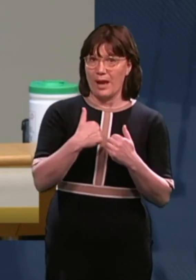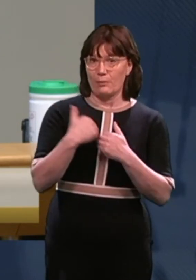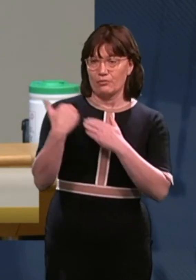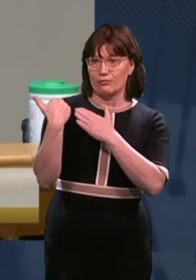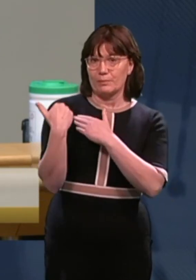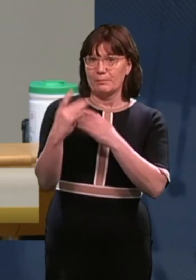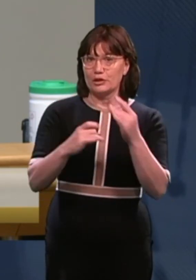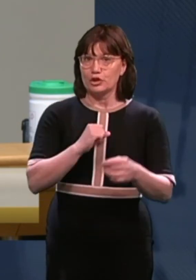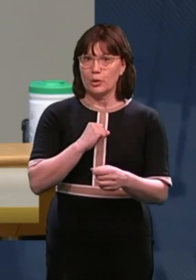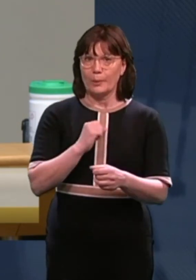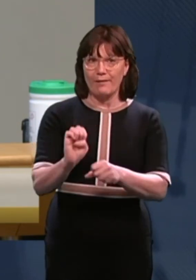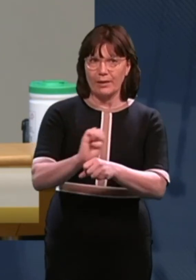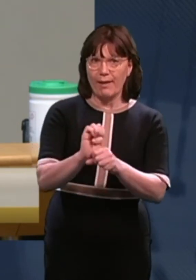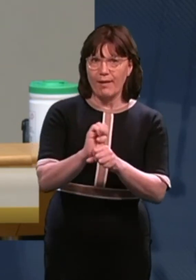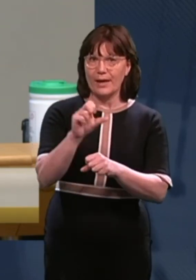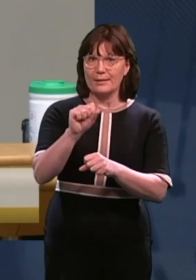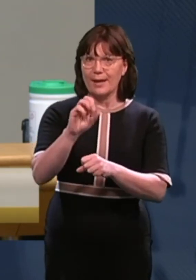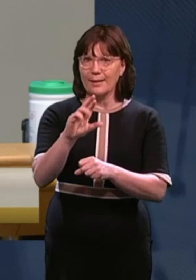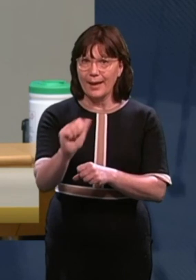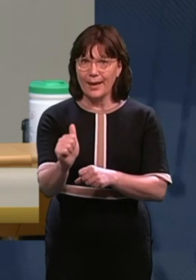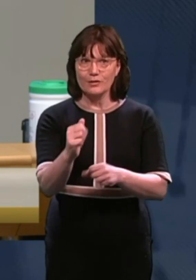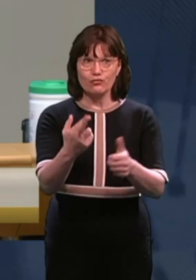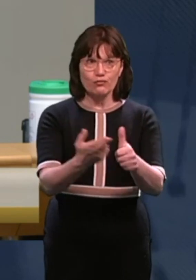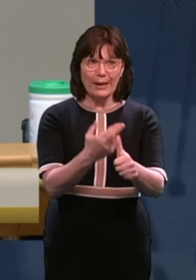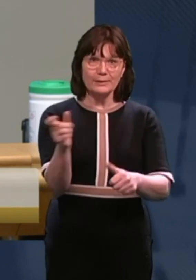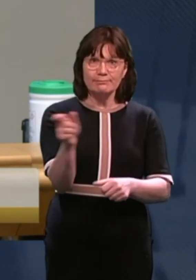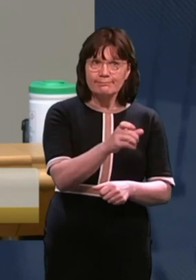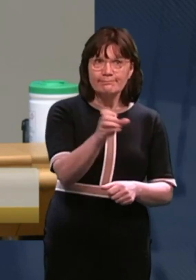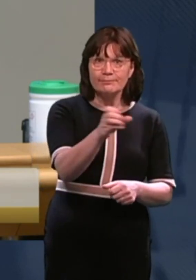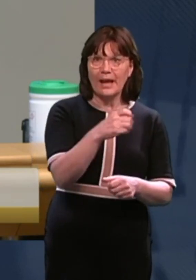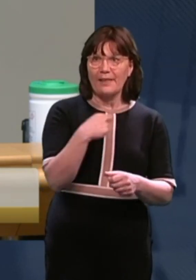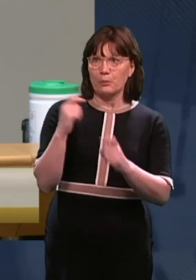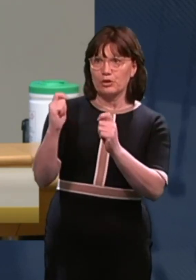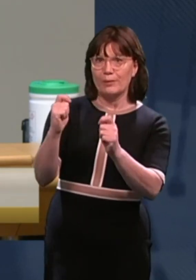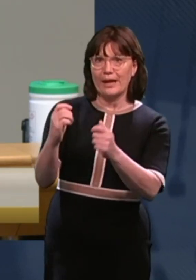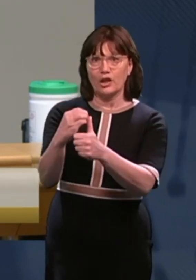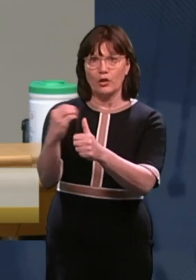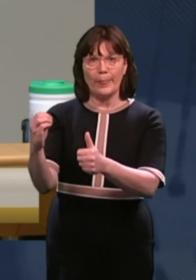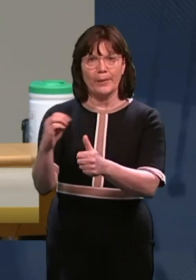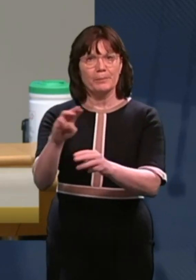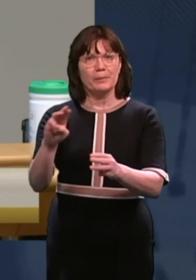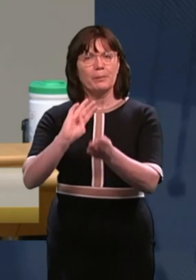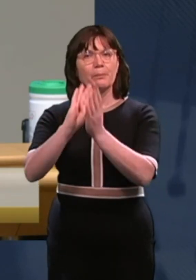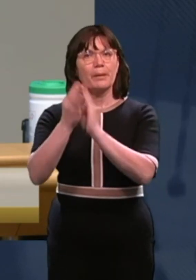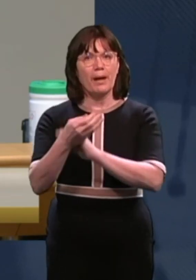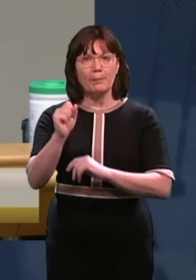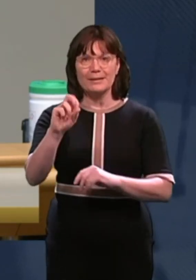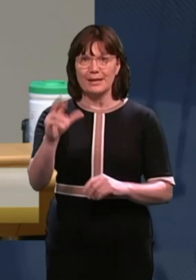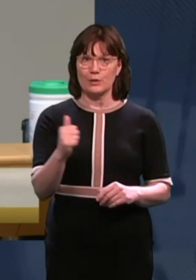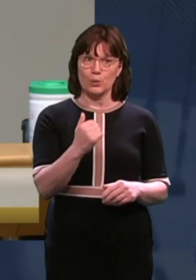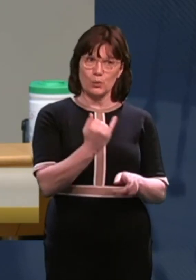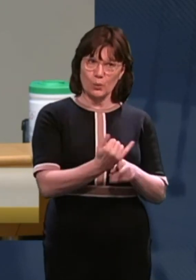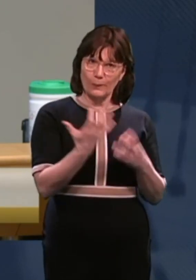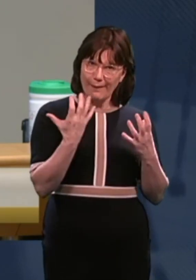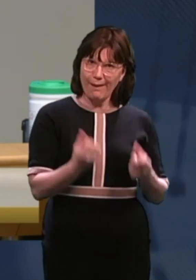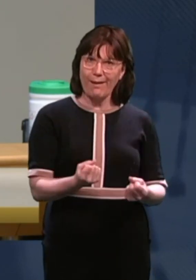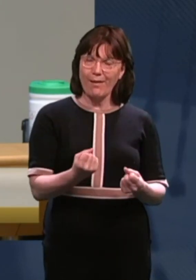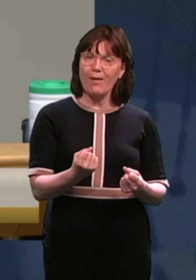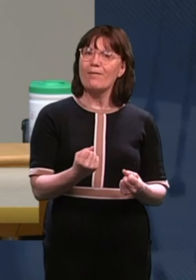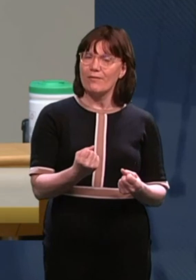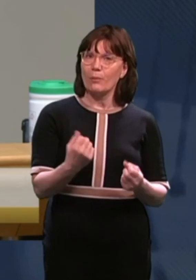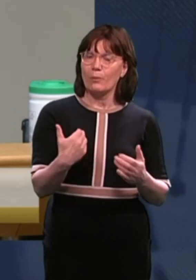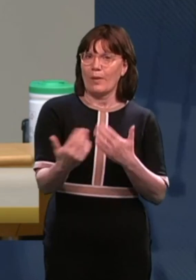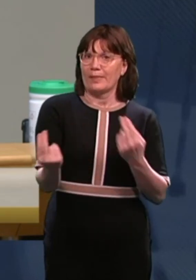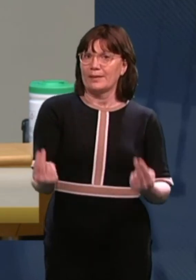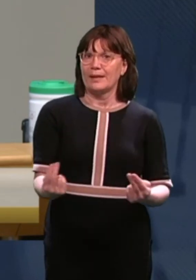stream and sufficient training for the S&As and that schools have the requisite amount that they need. As I said, they can apply